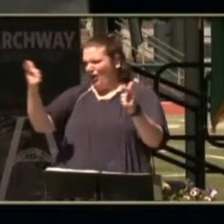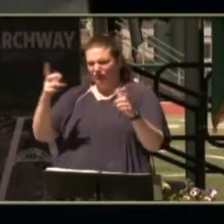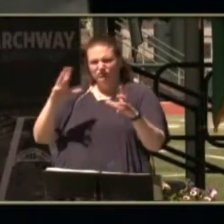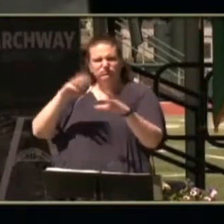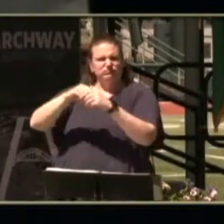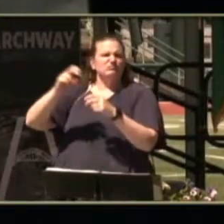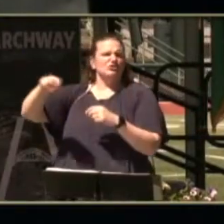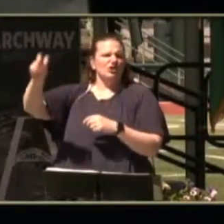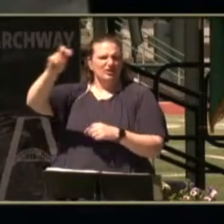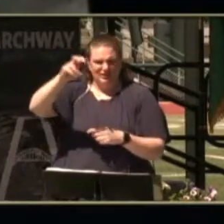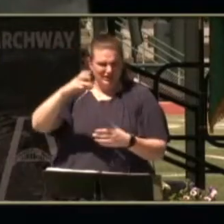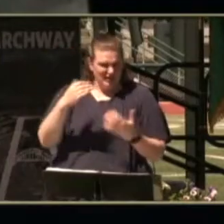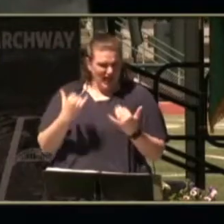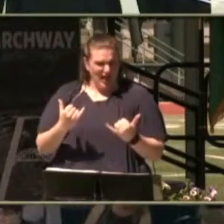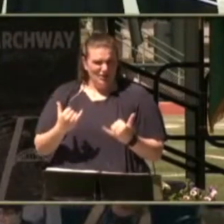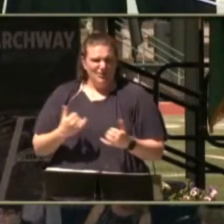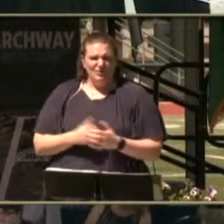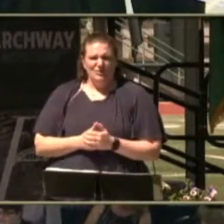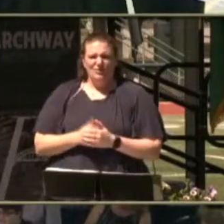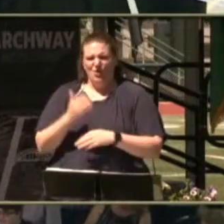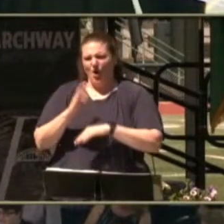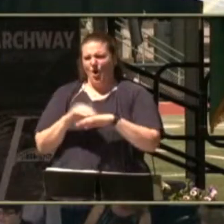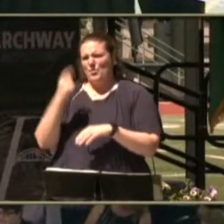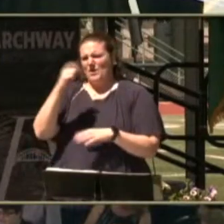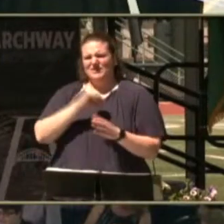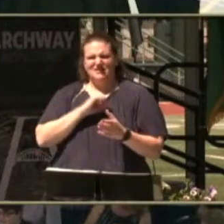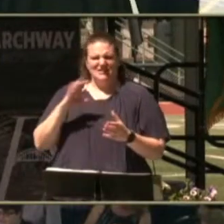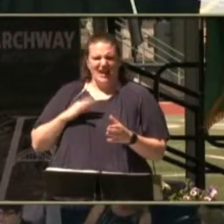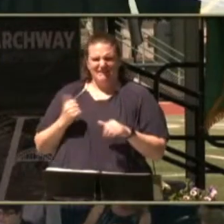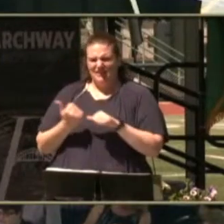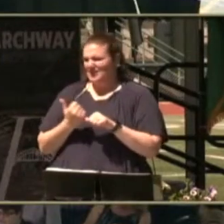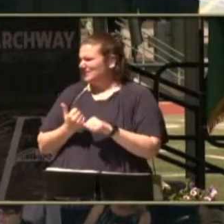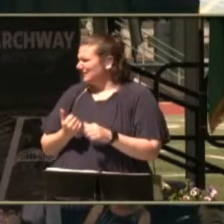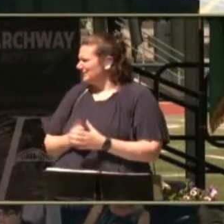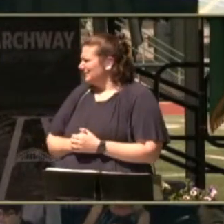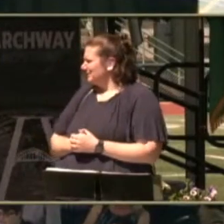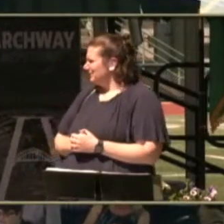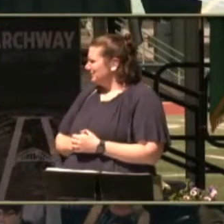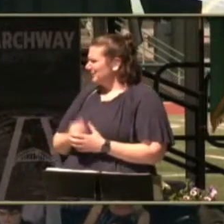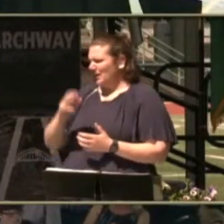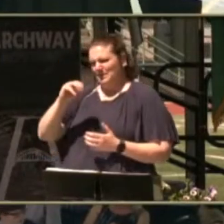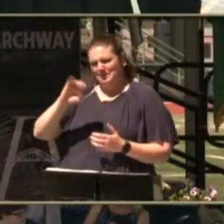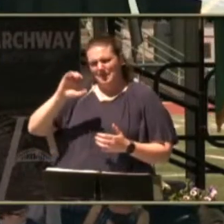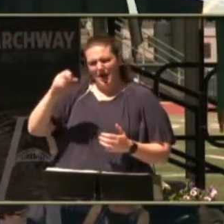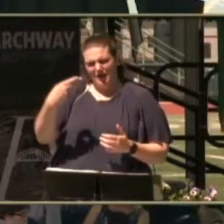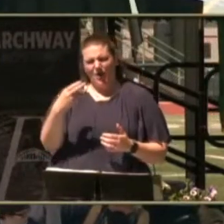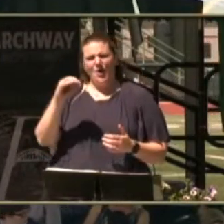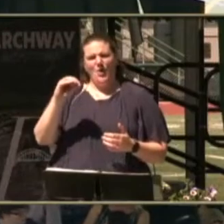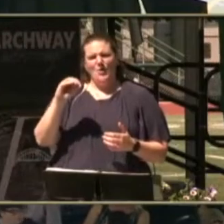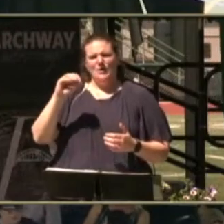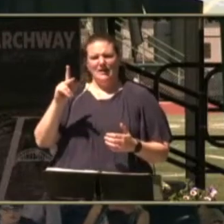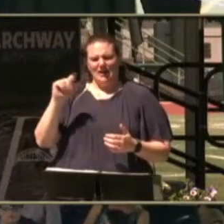i would like to call on one of my staff assistants micah o'keefe